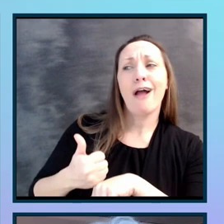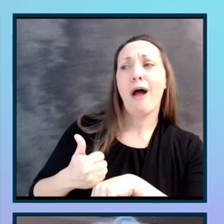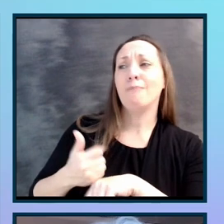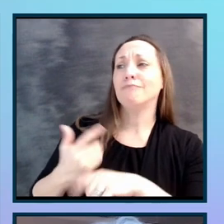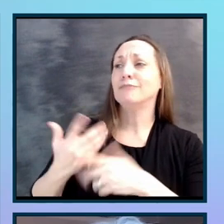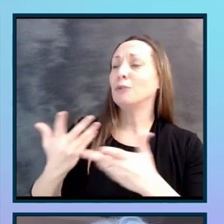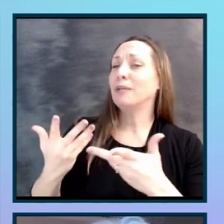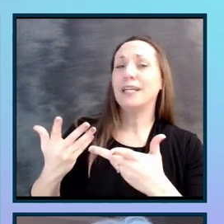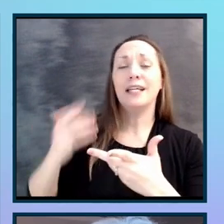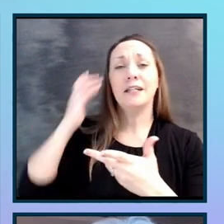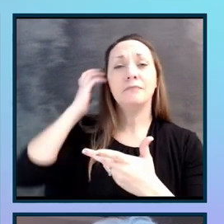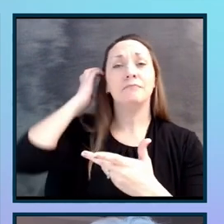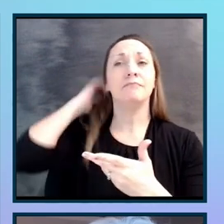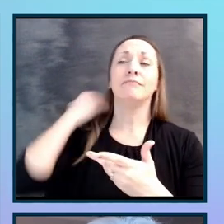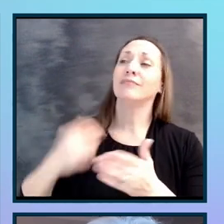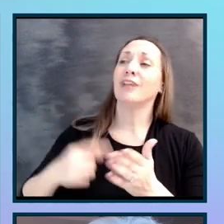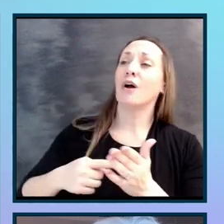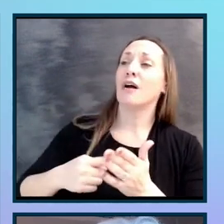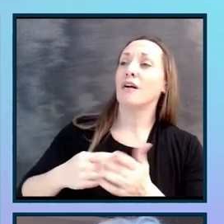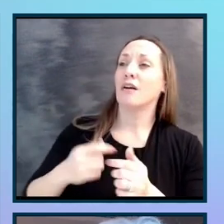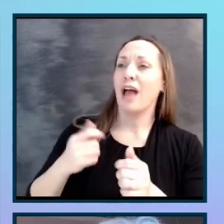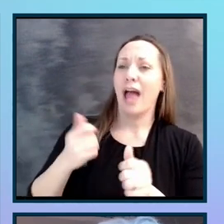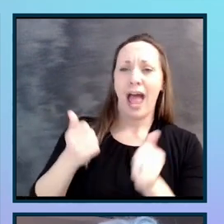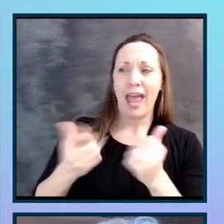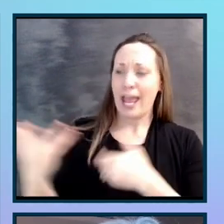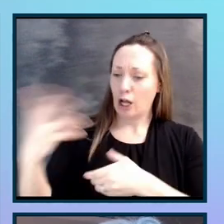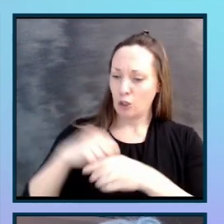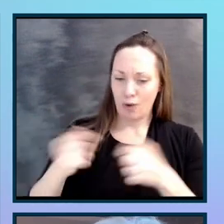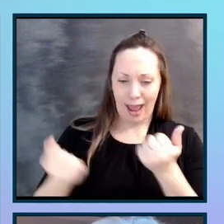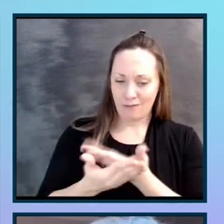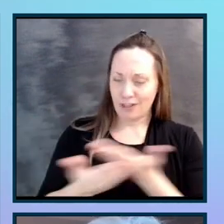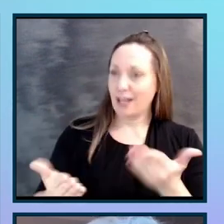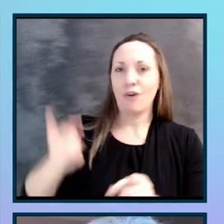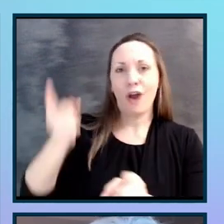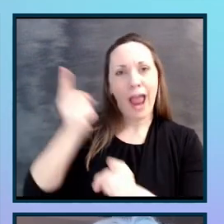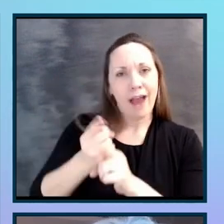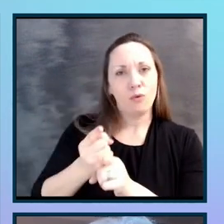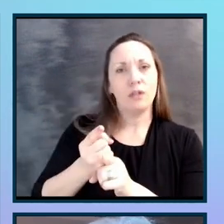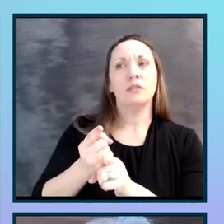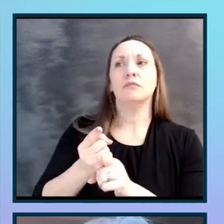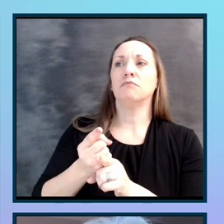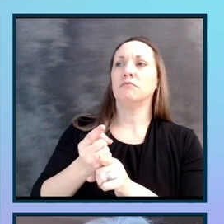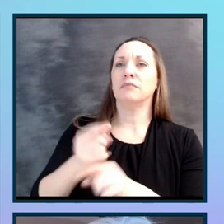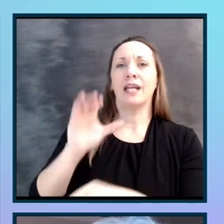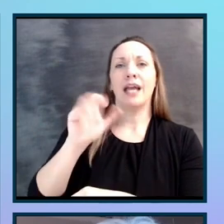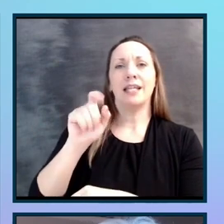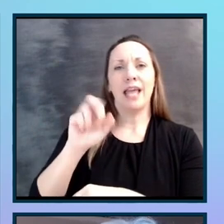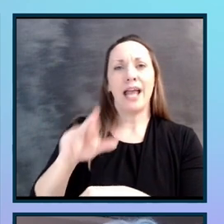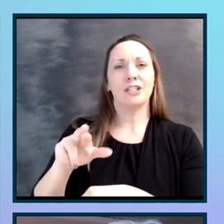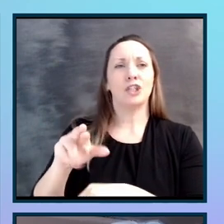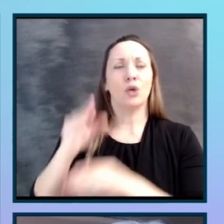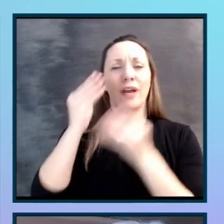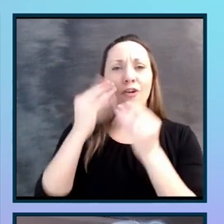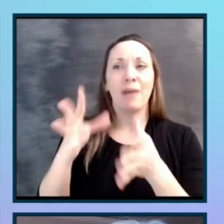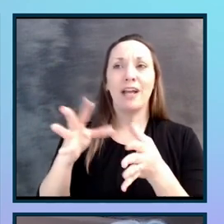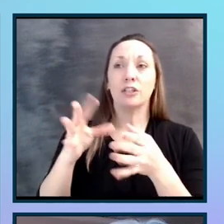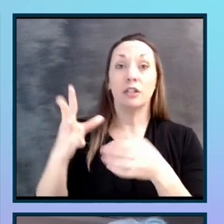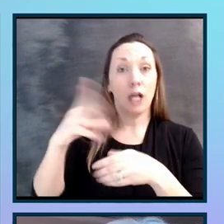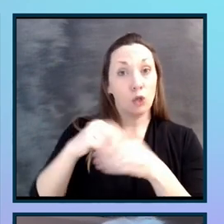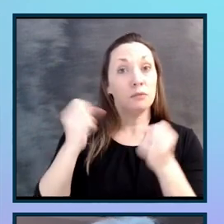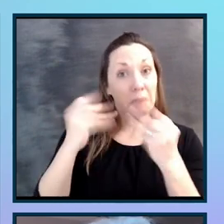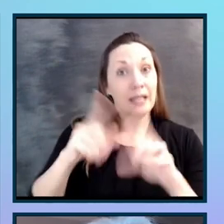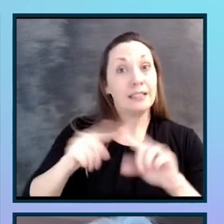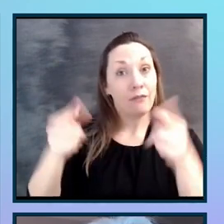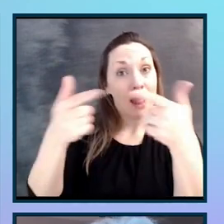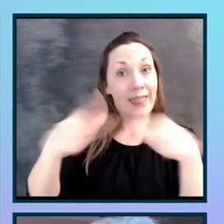be the one-stop shop for accurate ethical cancer information in so many languages. What we're asking for